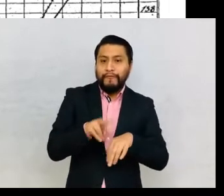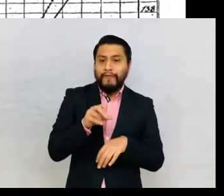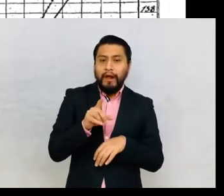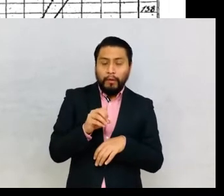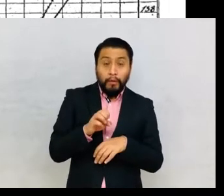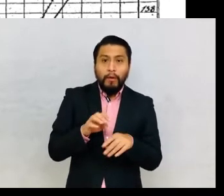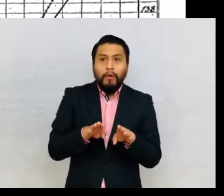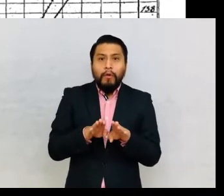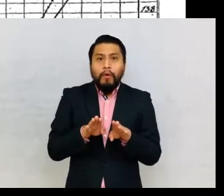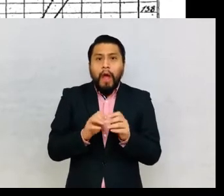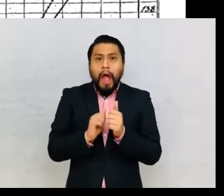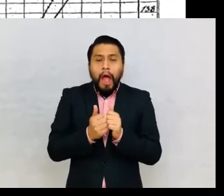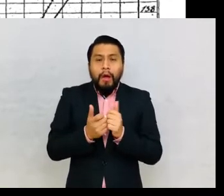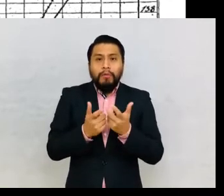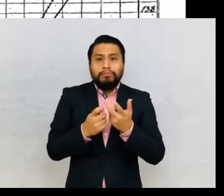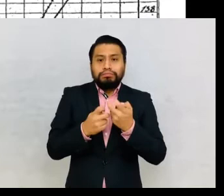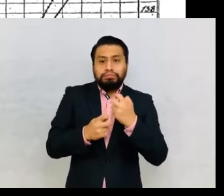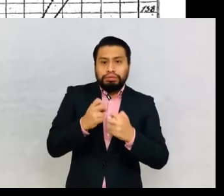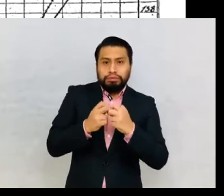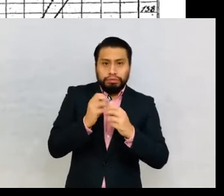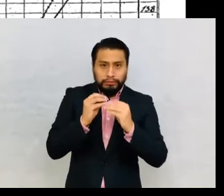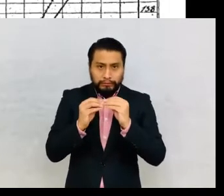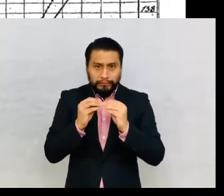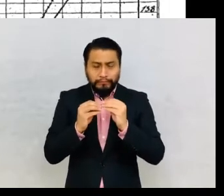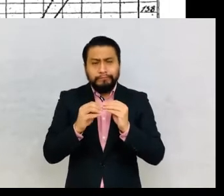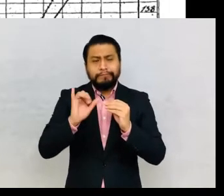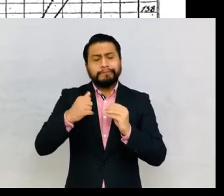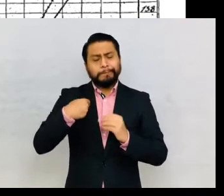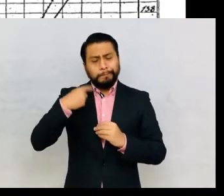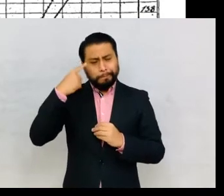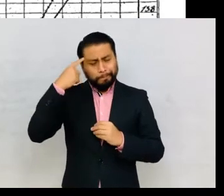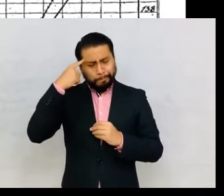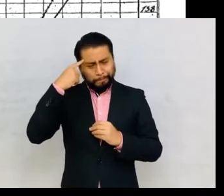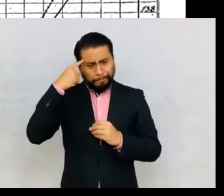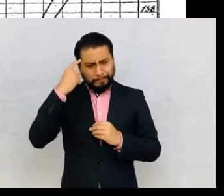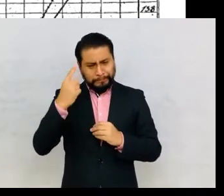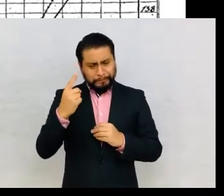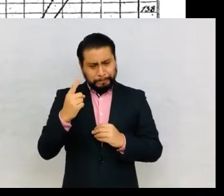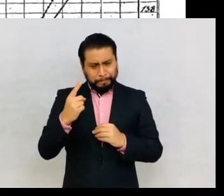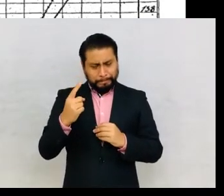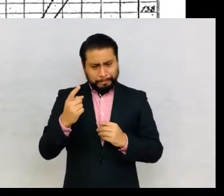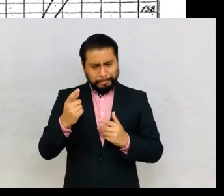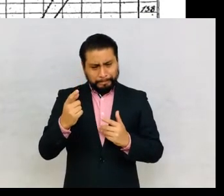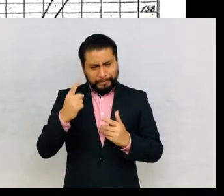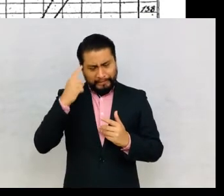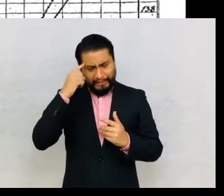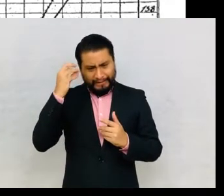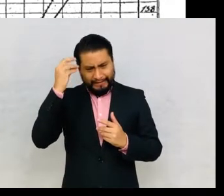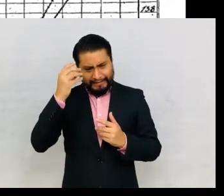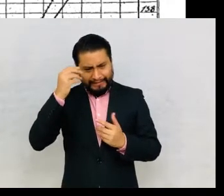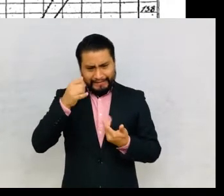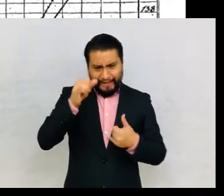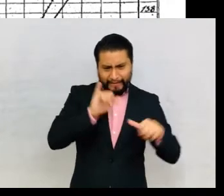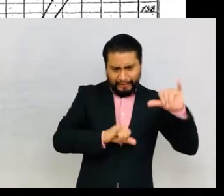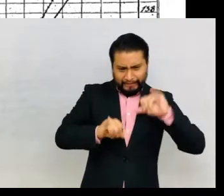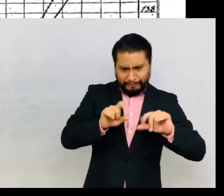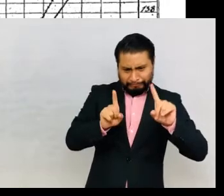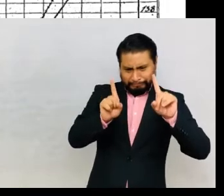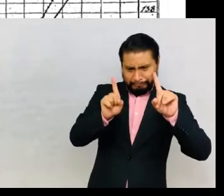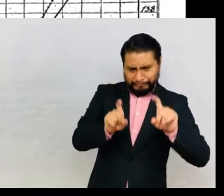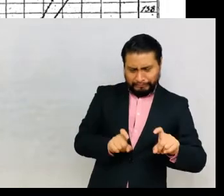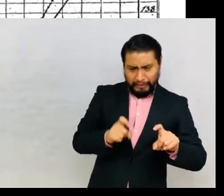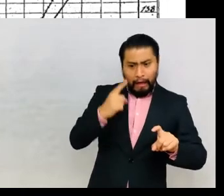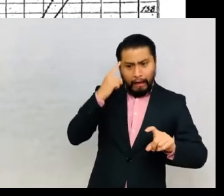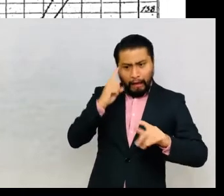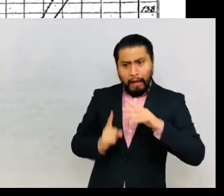of social problems. So this invites us to ask ourselves how the laboratory tests that determine certain